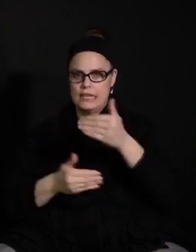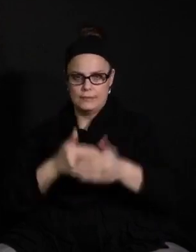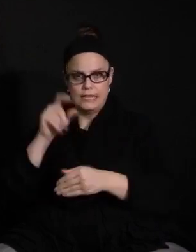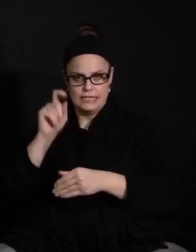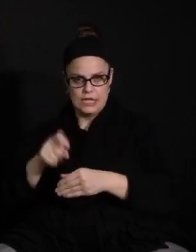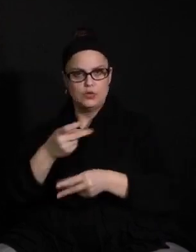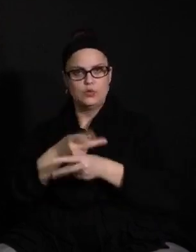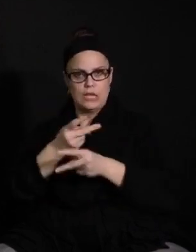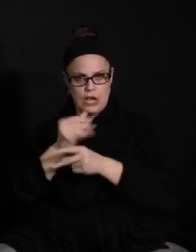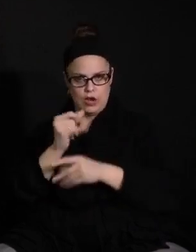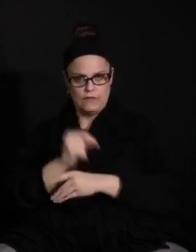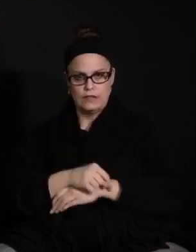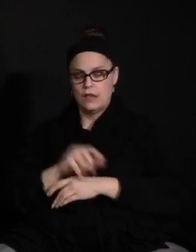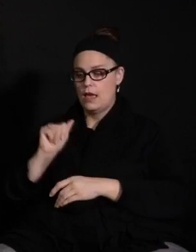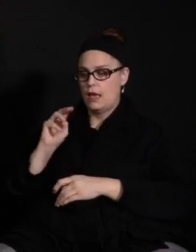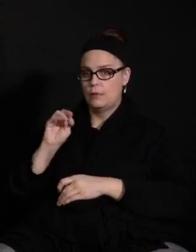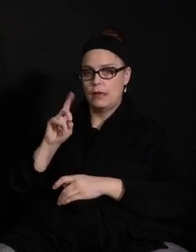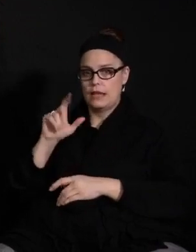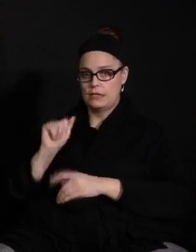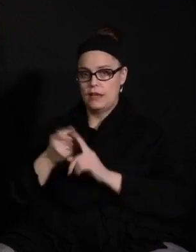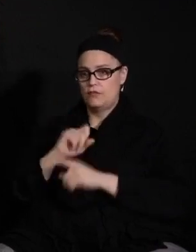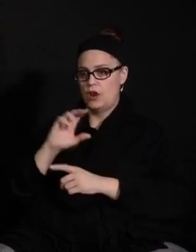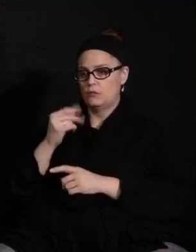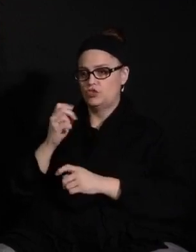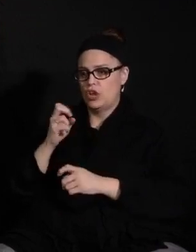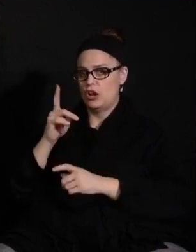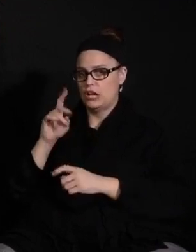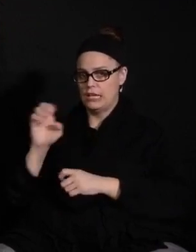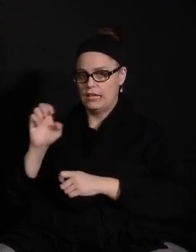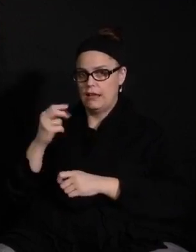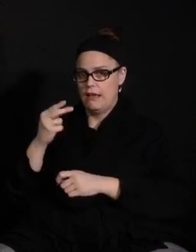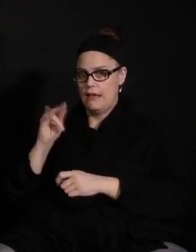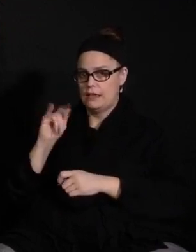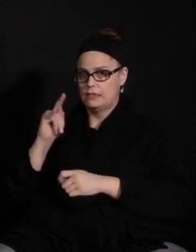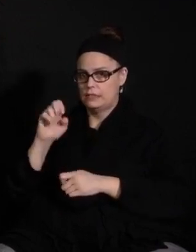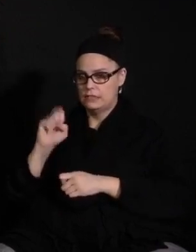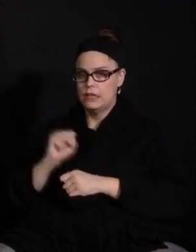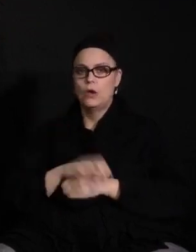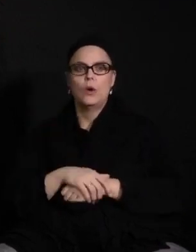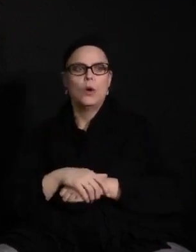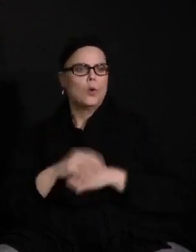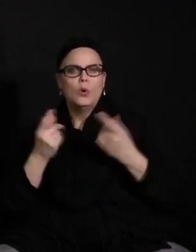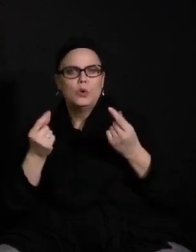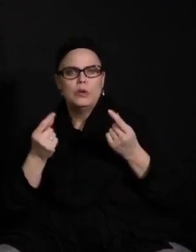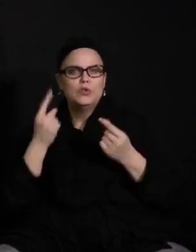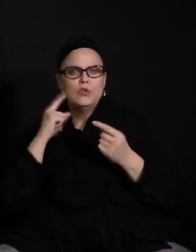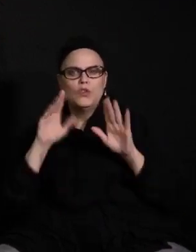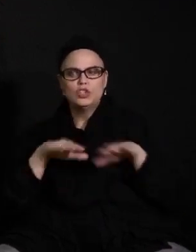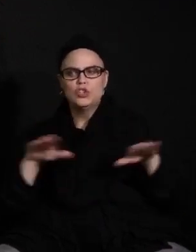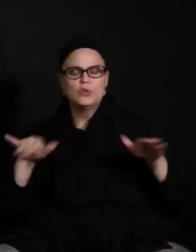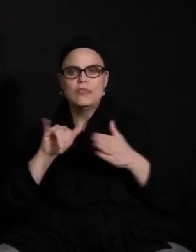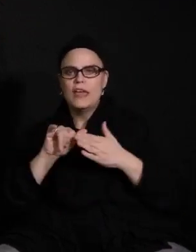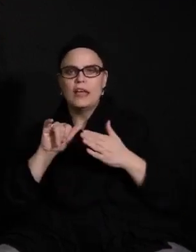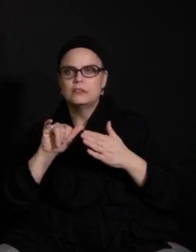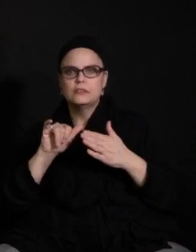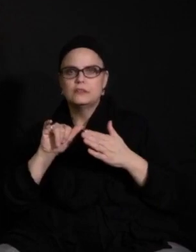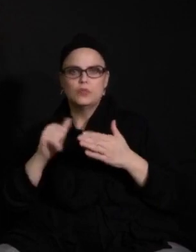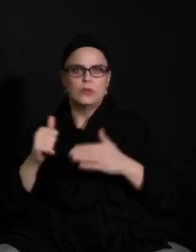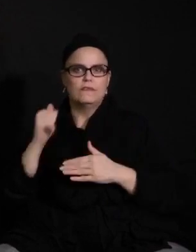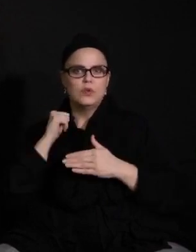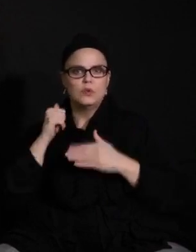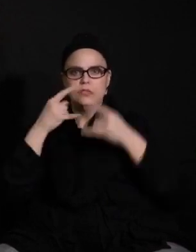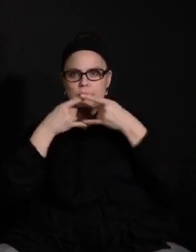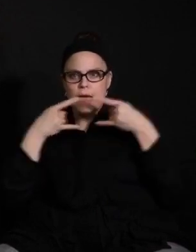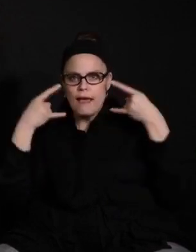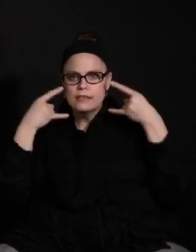The next question is from Amanda Pernod Cherokee Heights. What can we do for children who are not wearing masks? The child I'm thinking of refuses